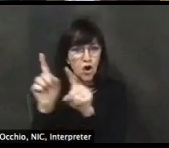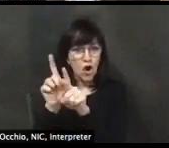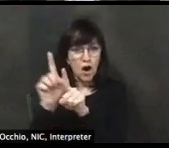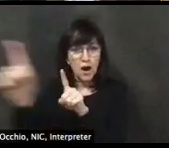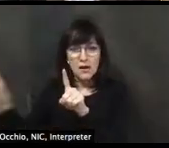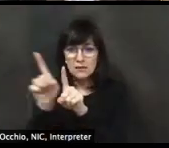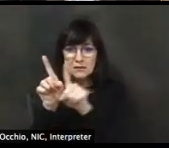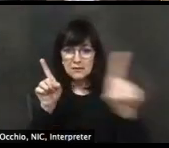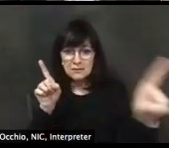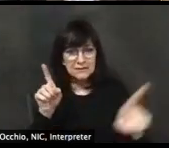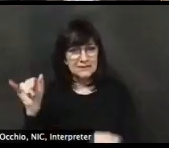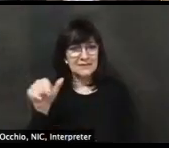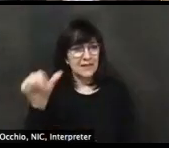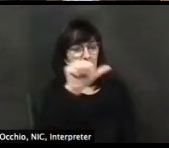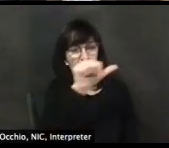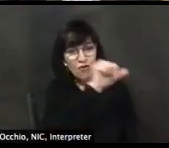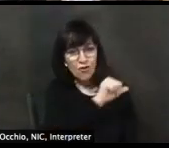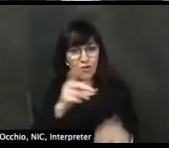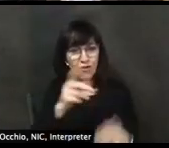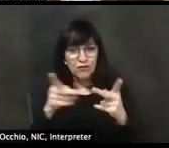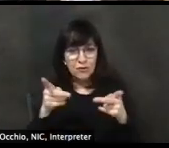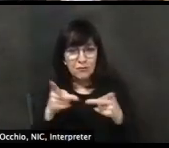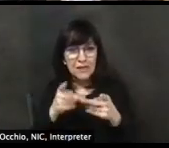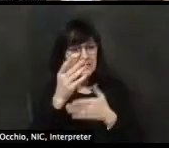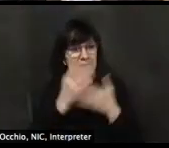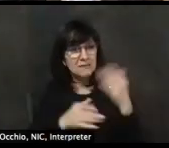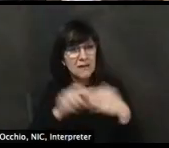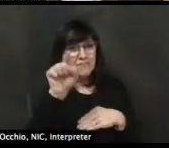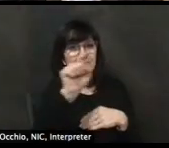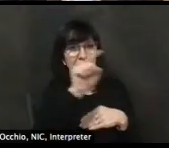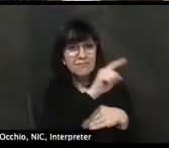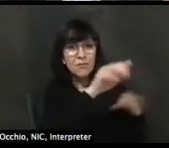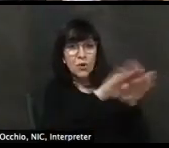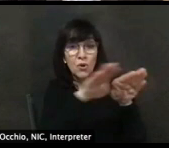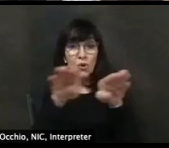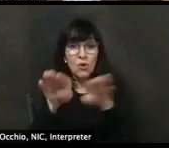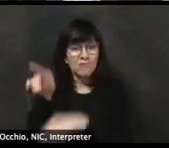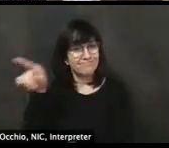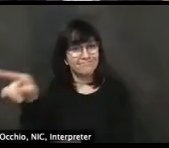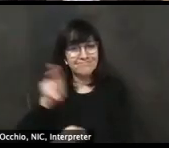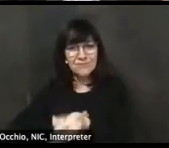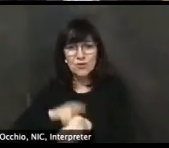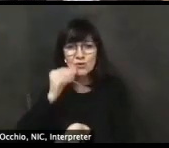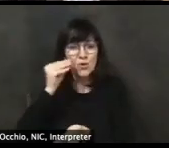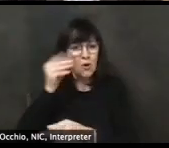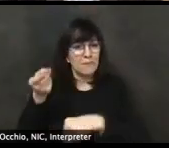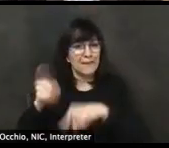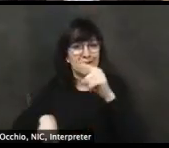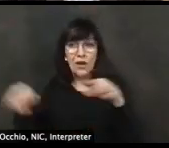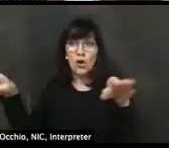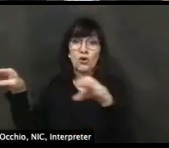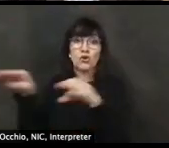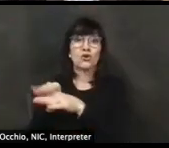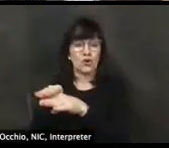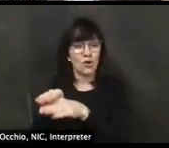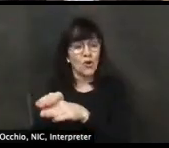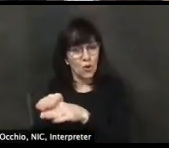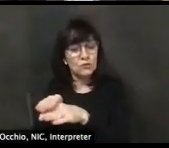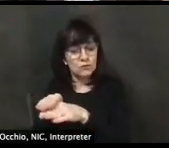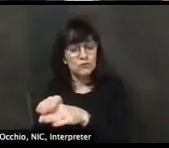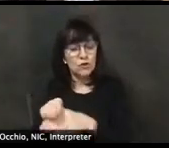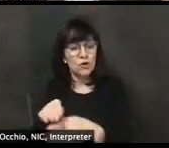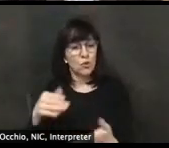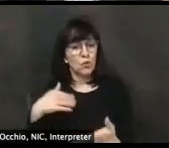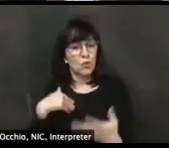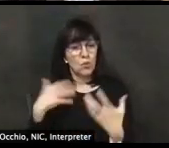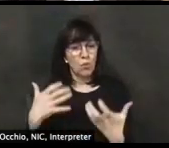across our state. And as we move forward, we will be announcing tomorrow our testing plan, which